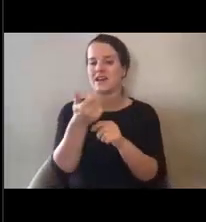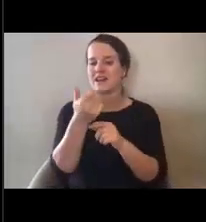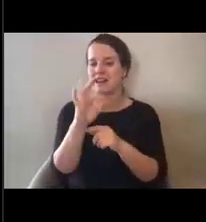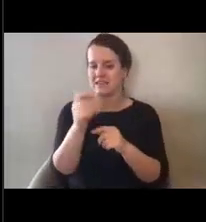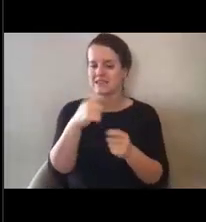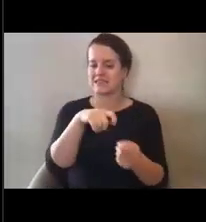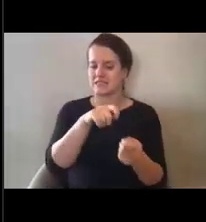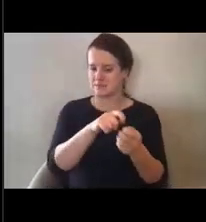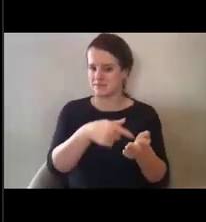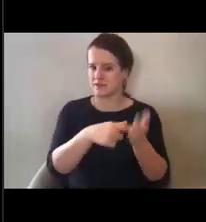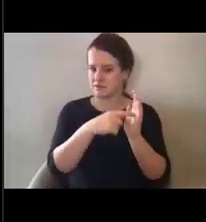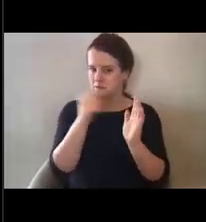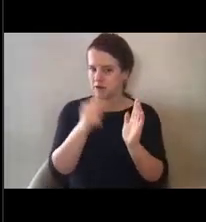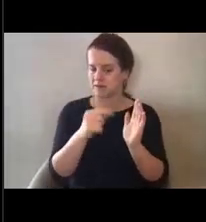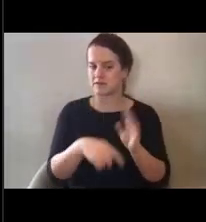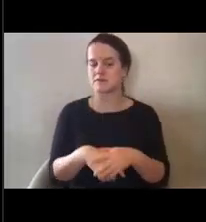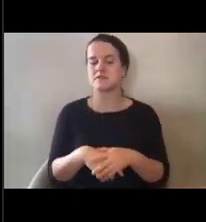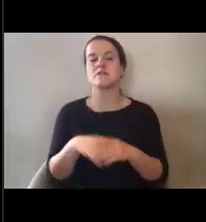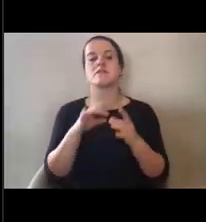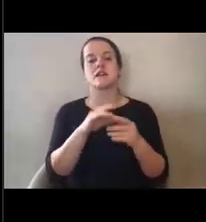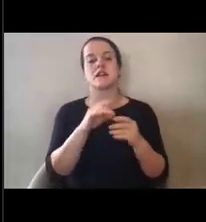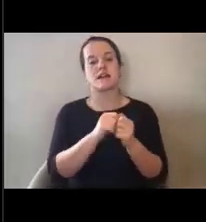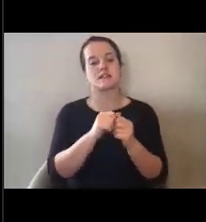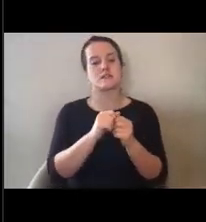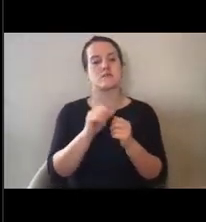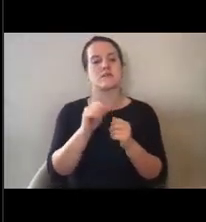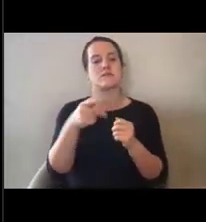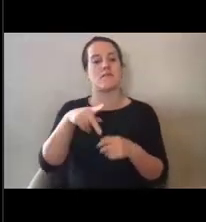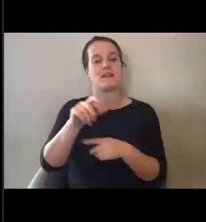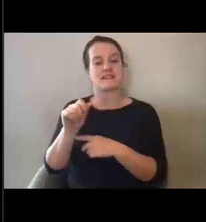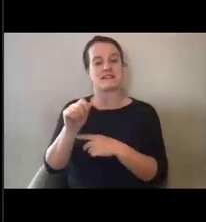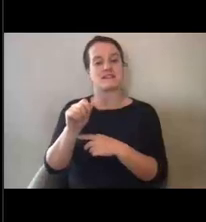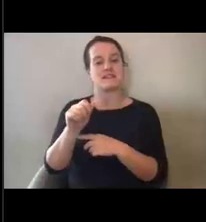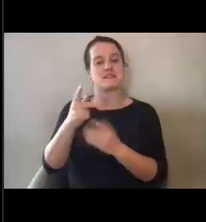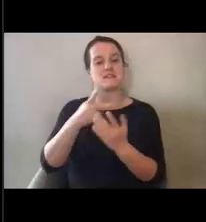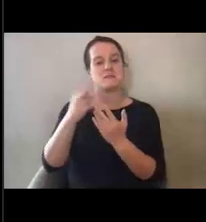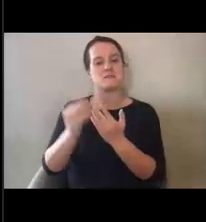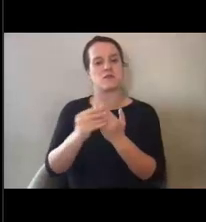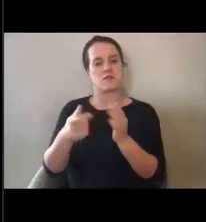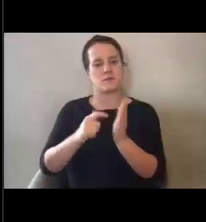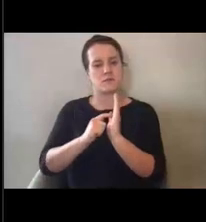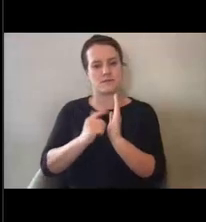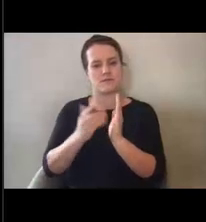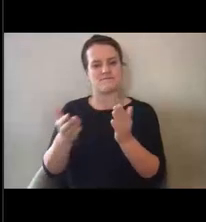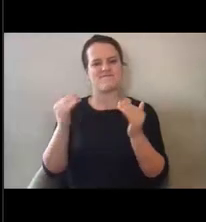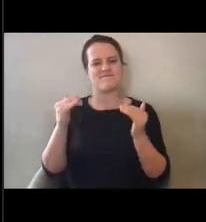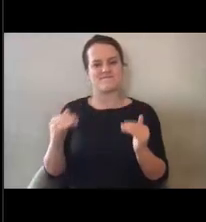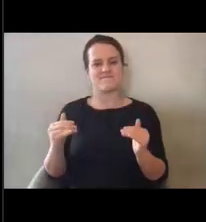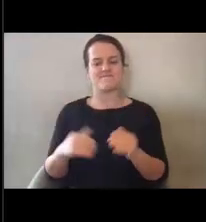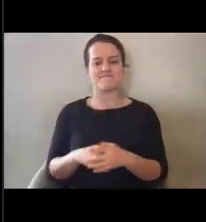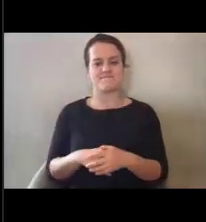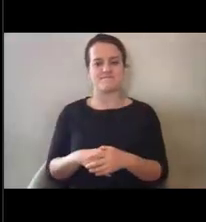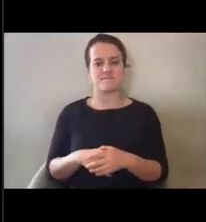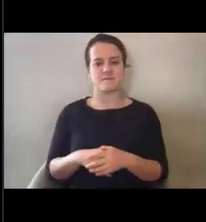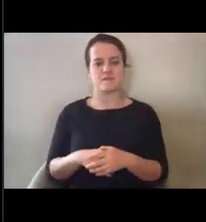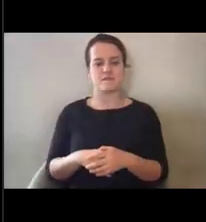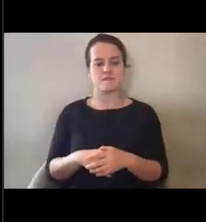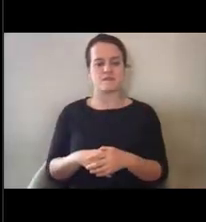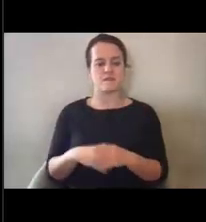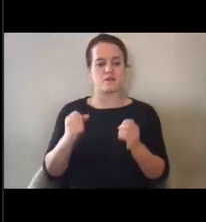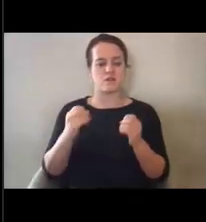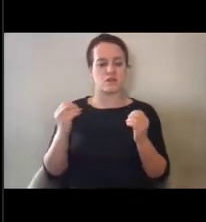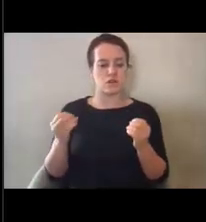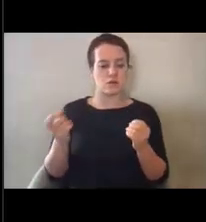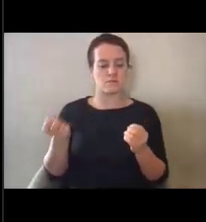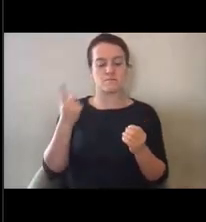considerations as it relates to public assistance program requirements. Next slide, please. So a lot